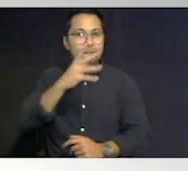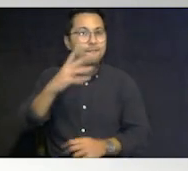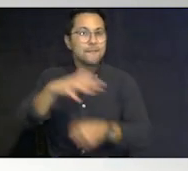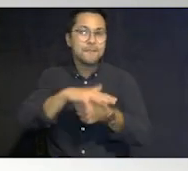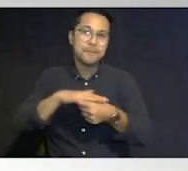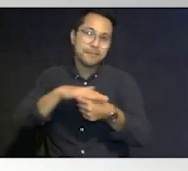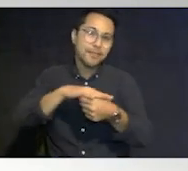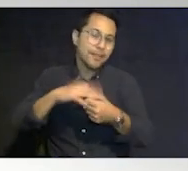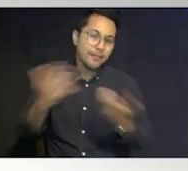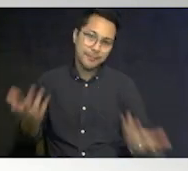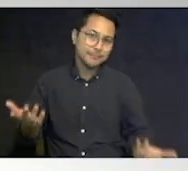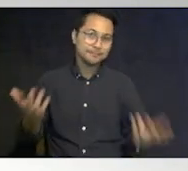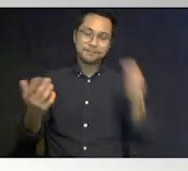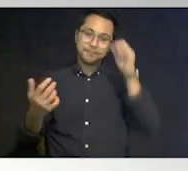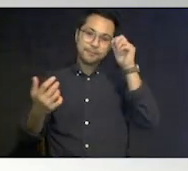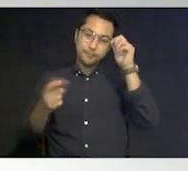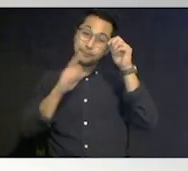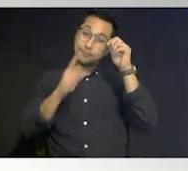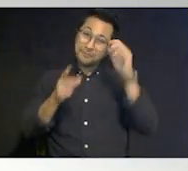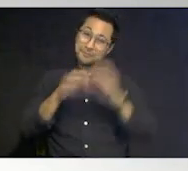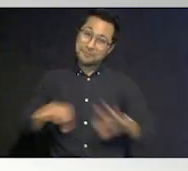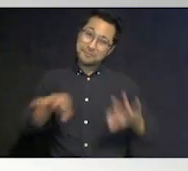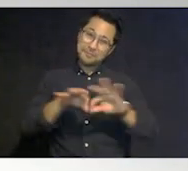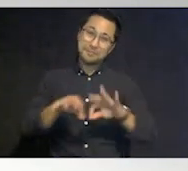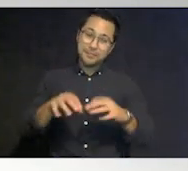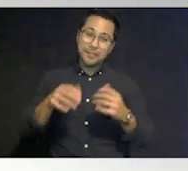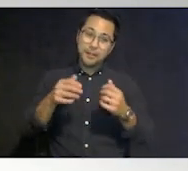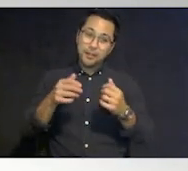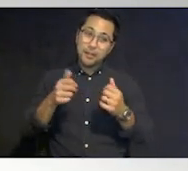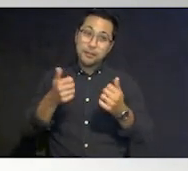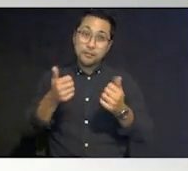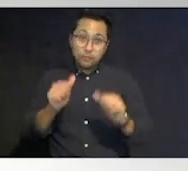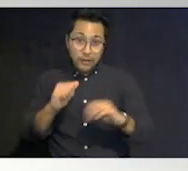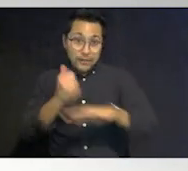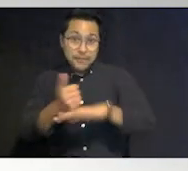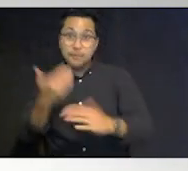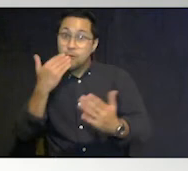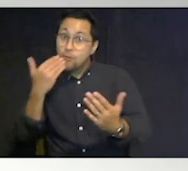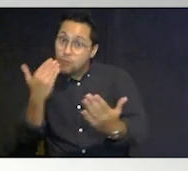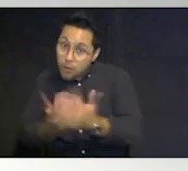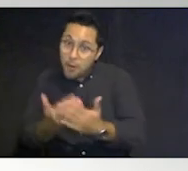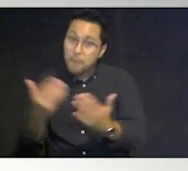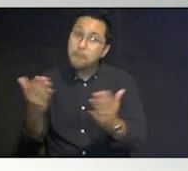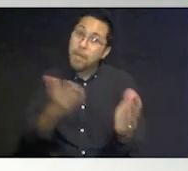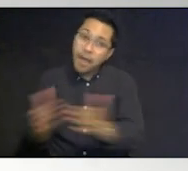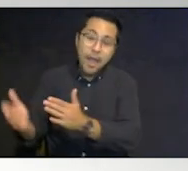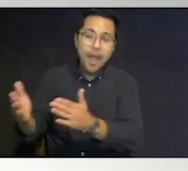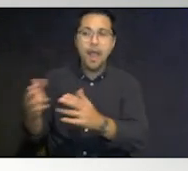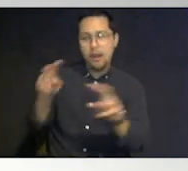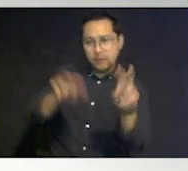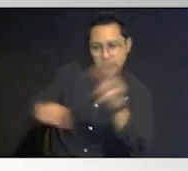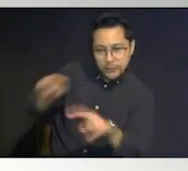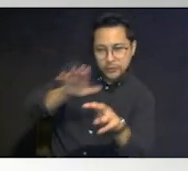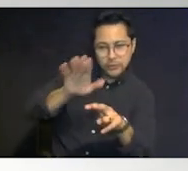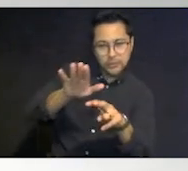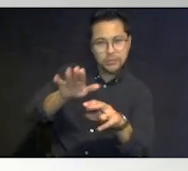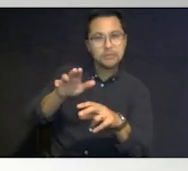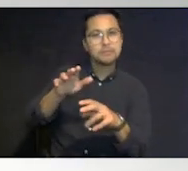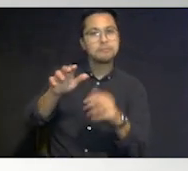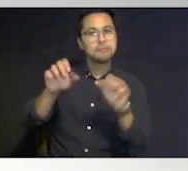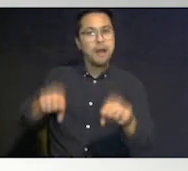really it's really key to try to do a very good plan by assessing those risks and then sticking to your plan